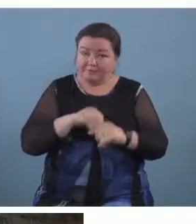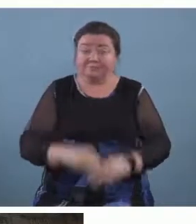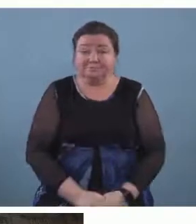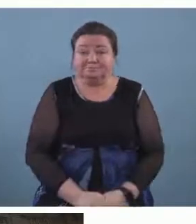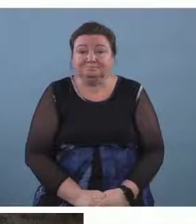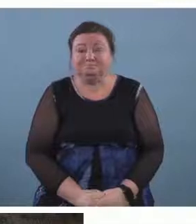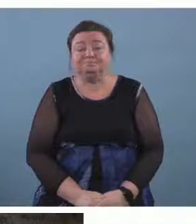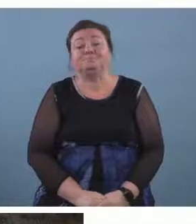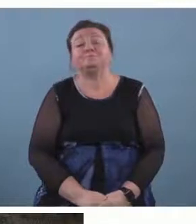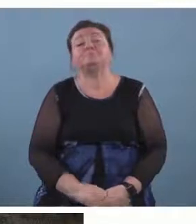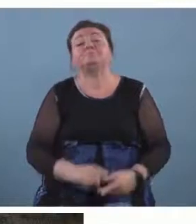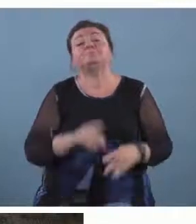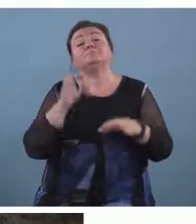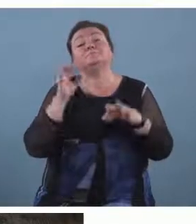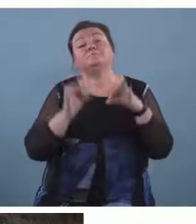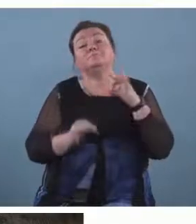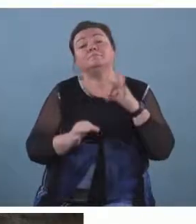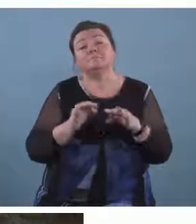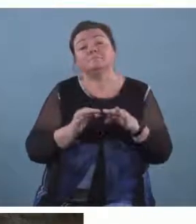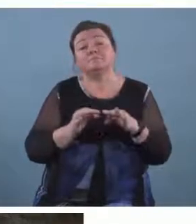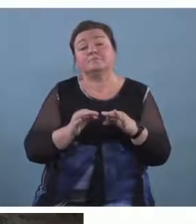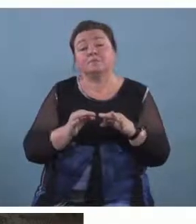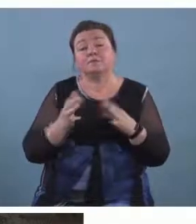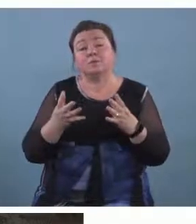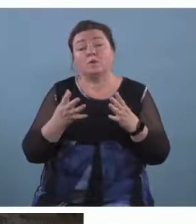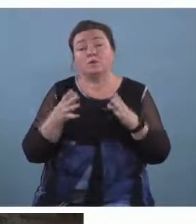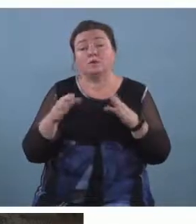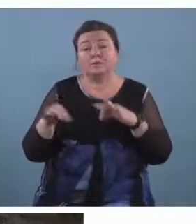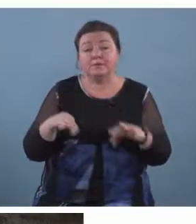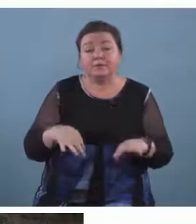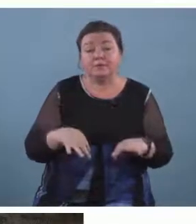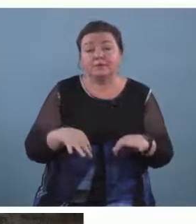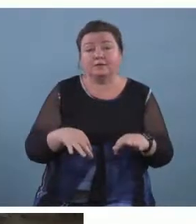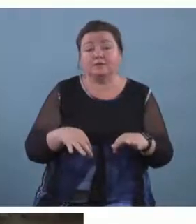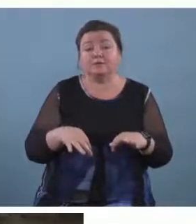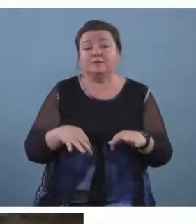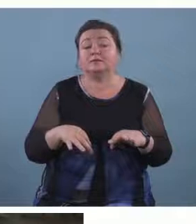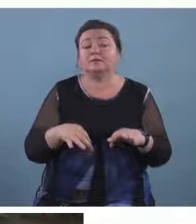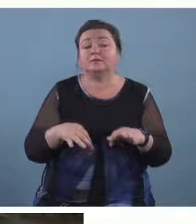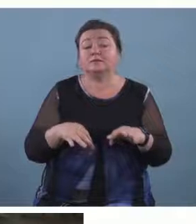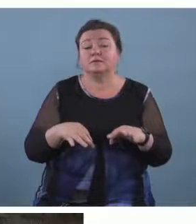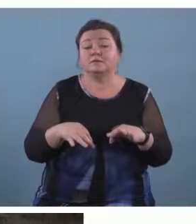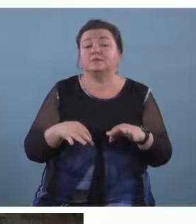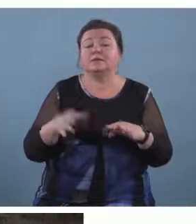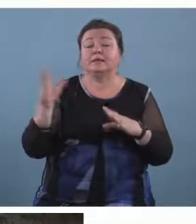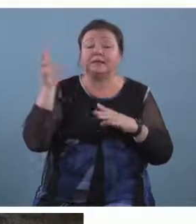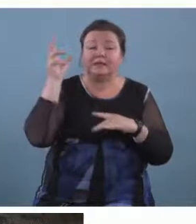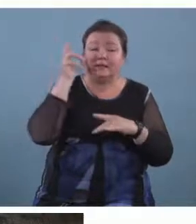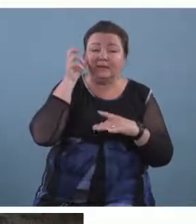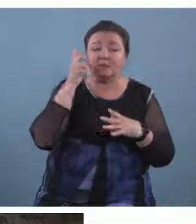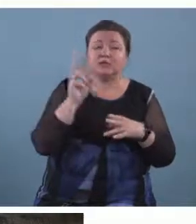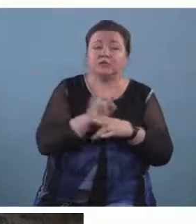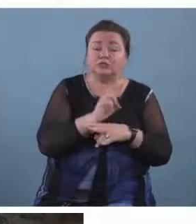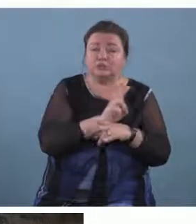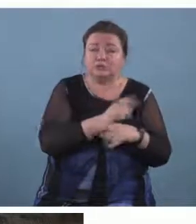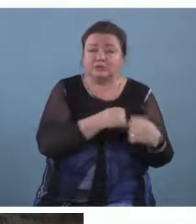if you wanted to um you could use uh this result which i used at the